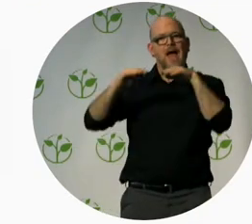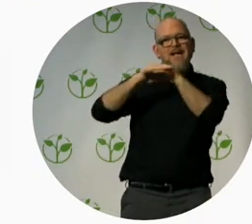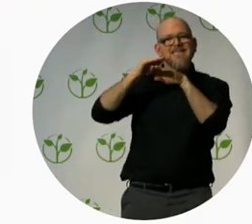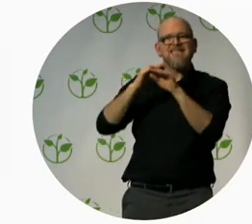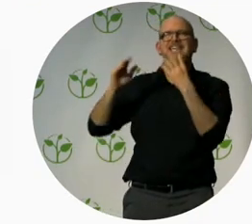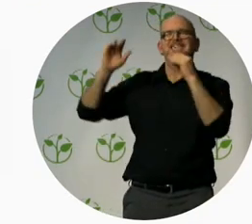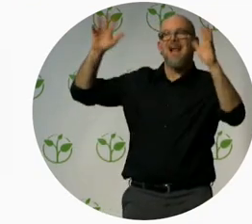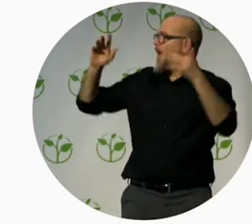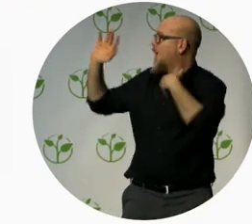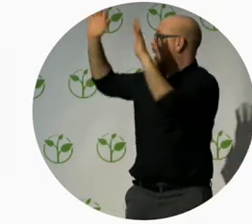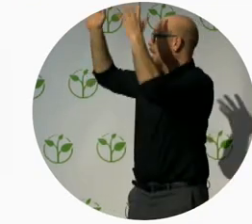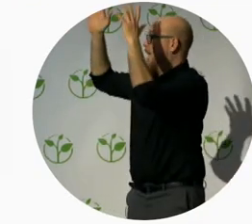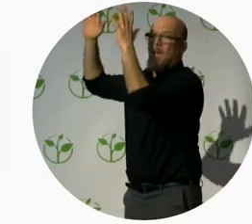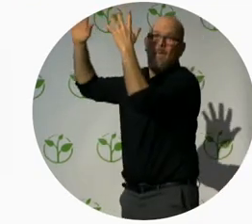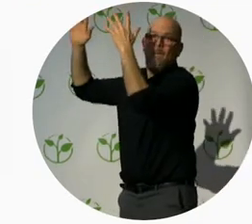Because we love these guys.